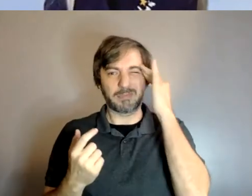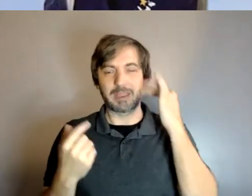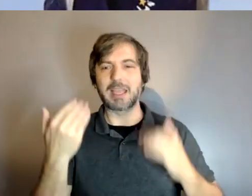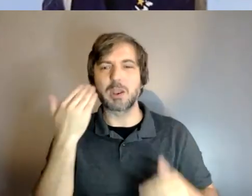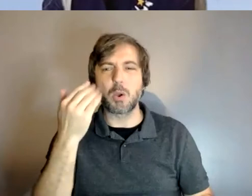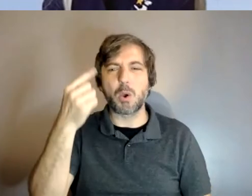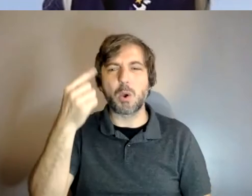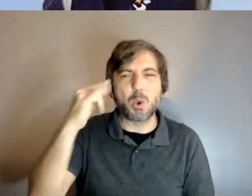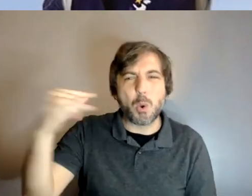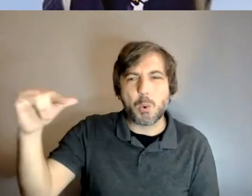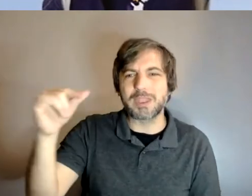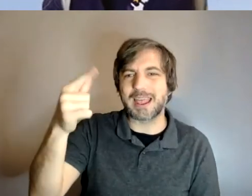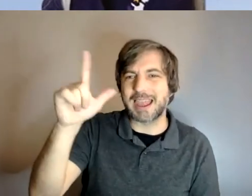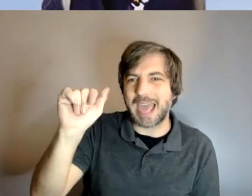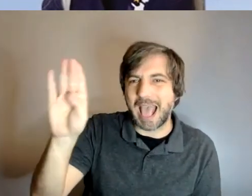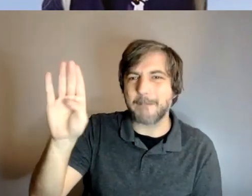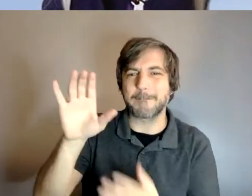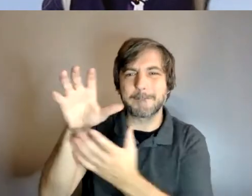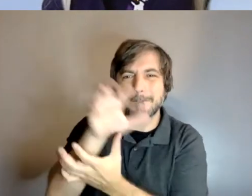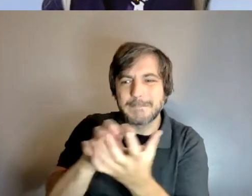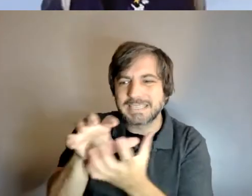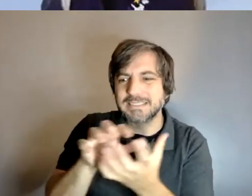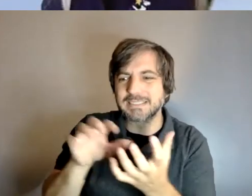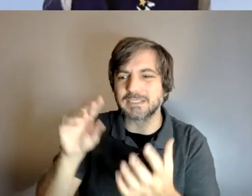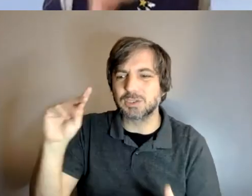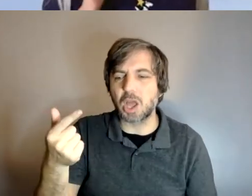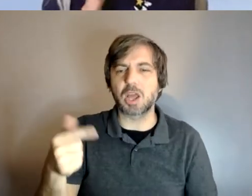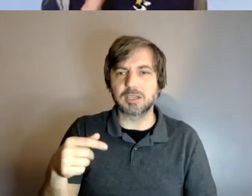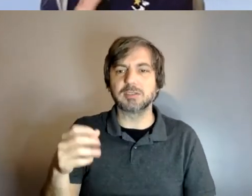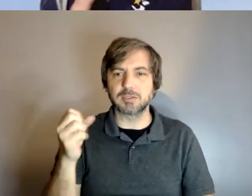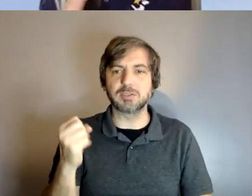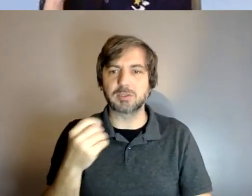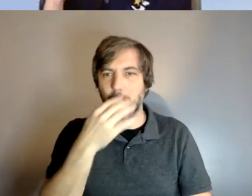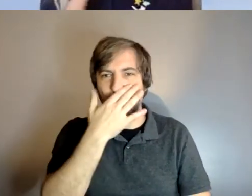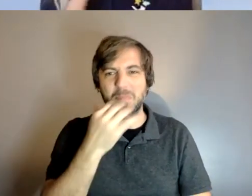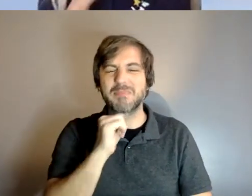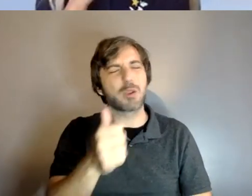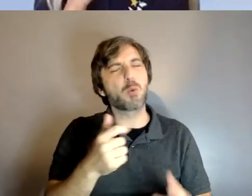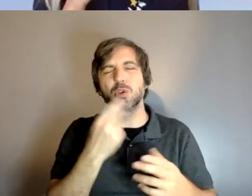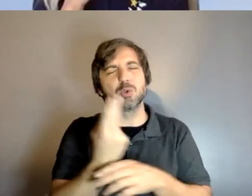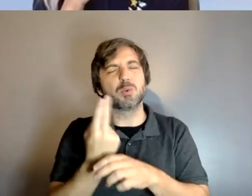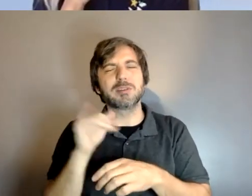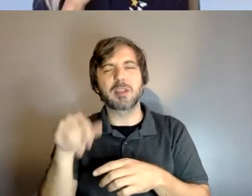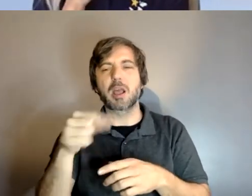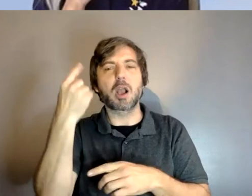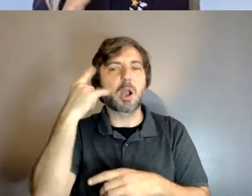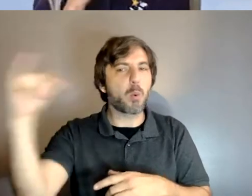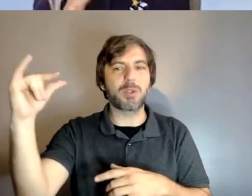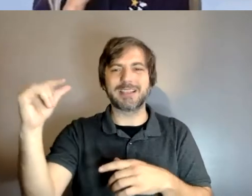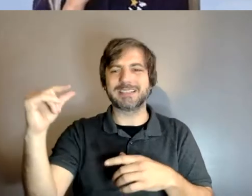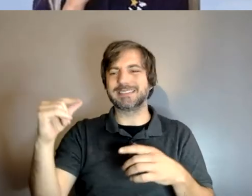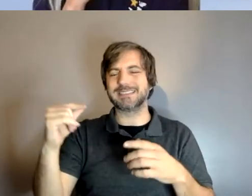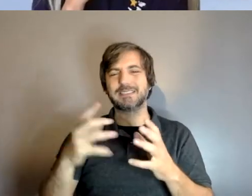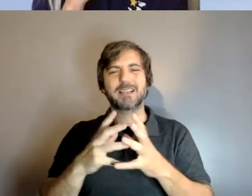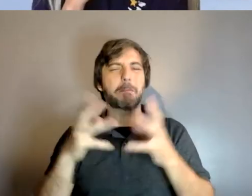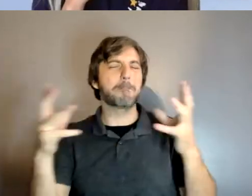mixes because it has it brings out the good traits of both so i know that you don't use as much goldens at least pure goldens